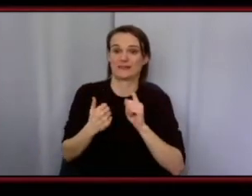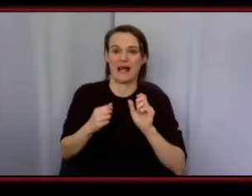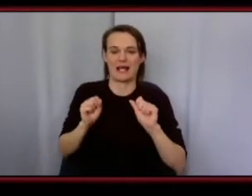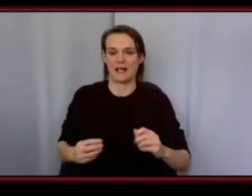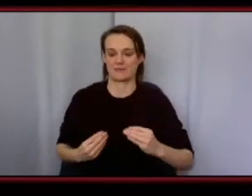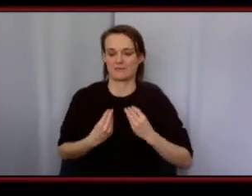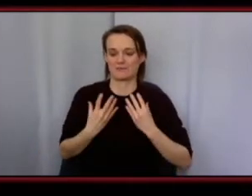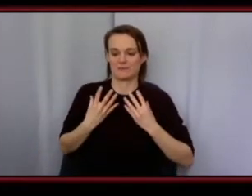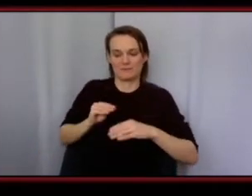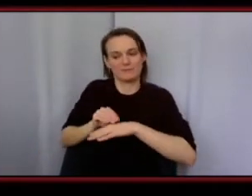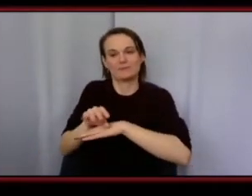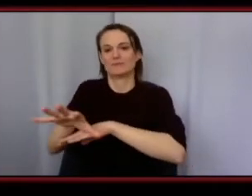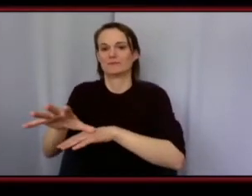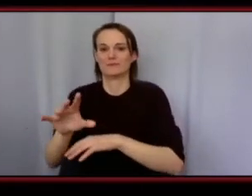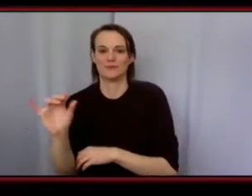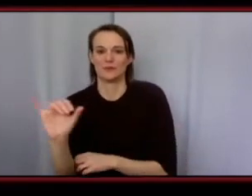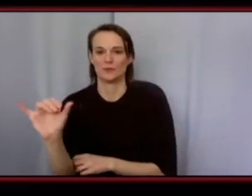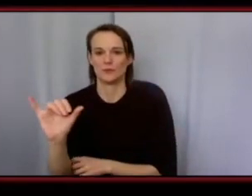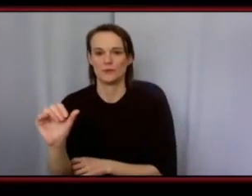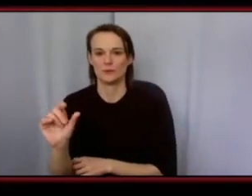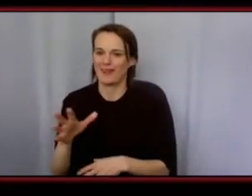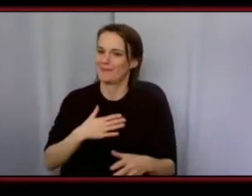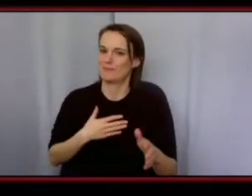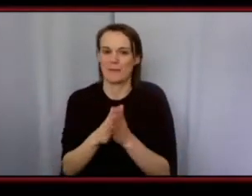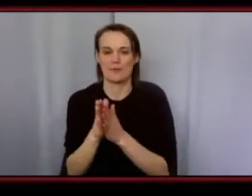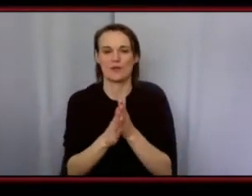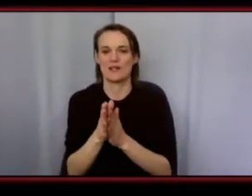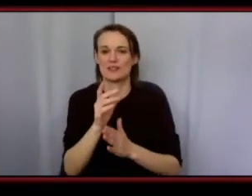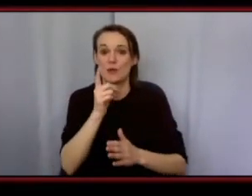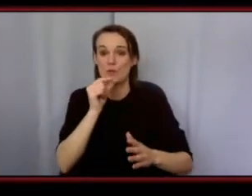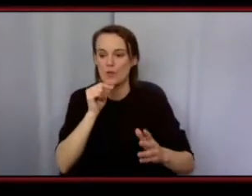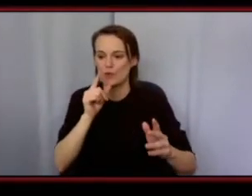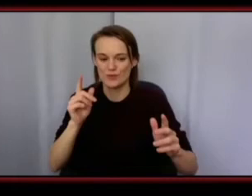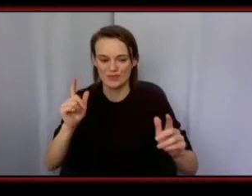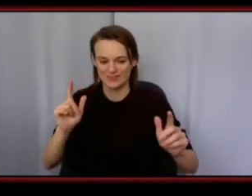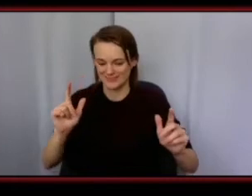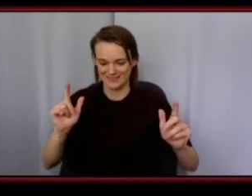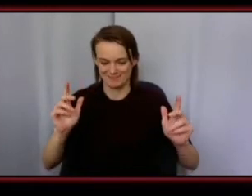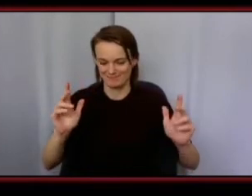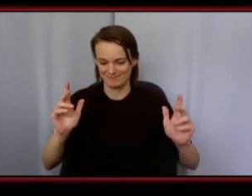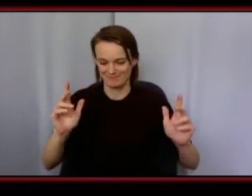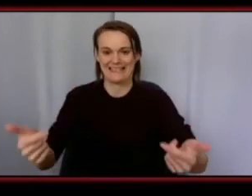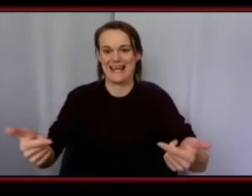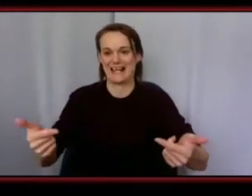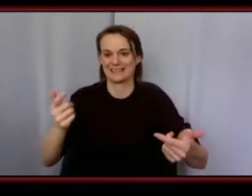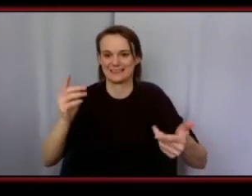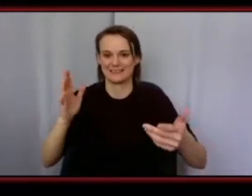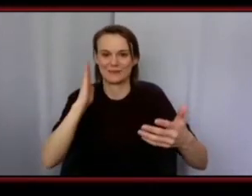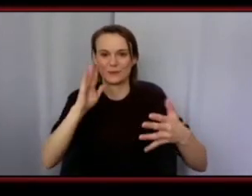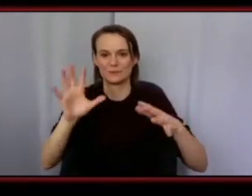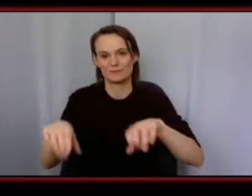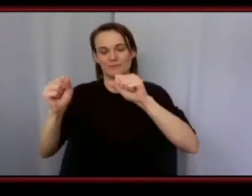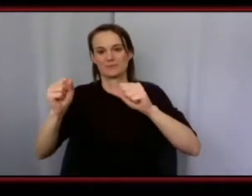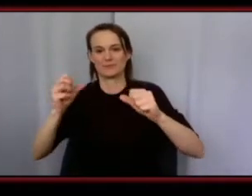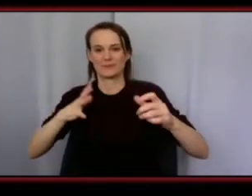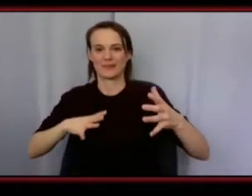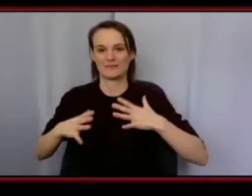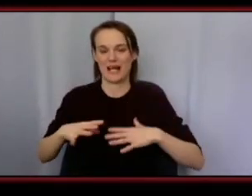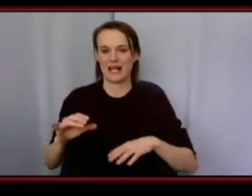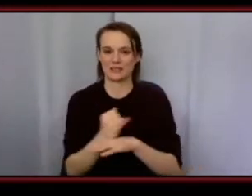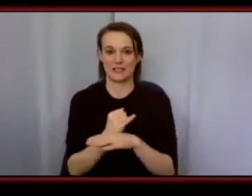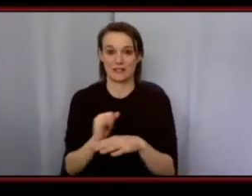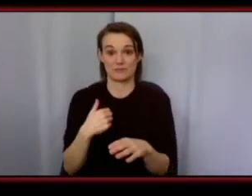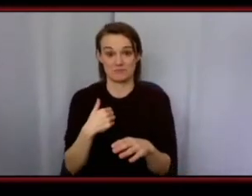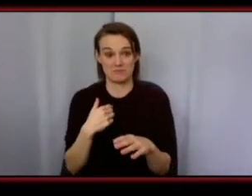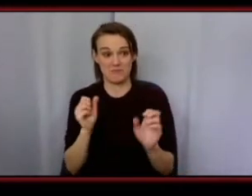keeps me going like who's going to be the next generation of you know people within our industry to take over and am i going to be involved